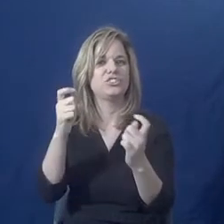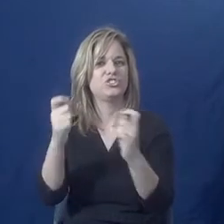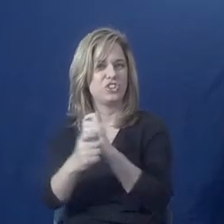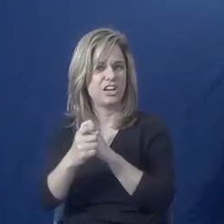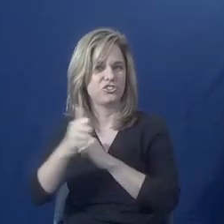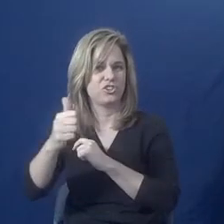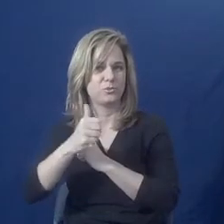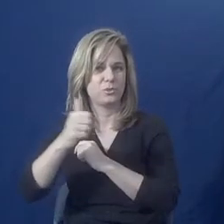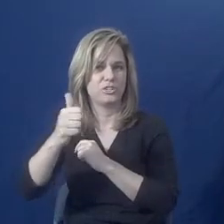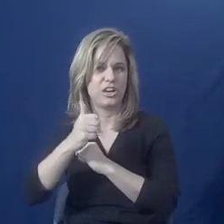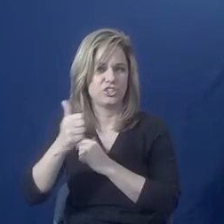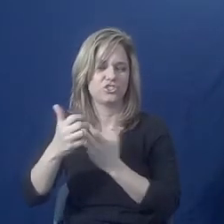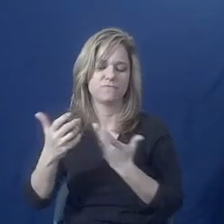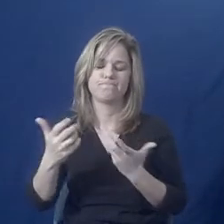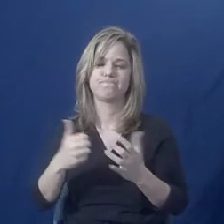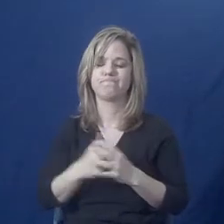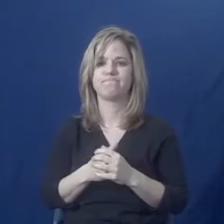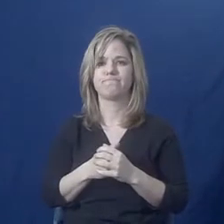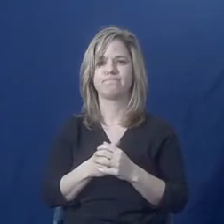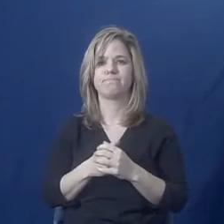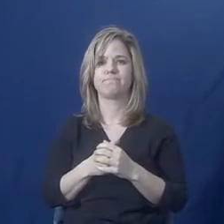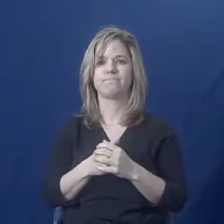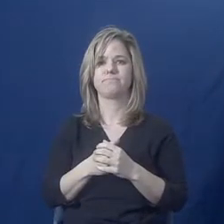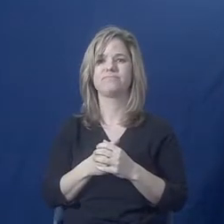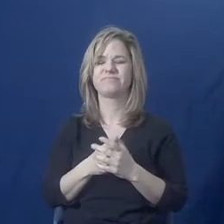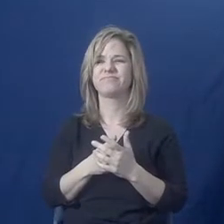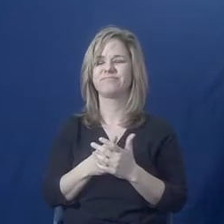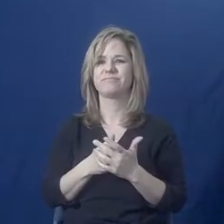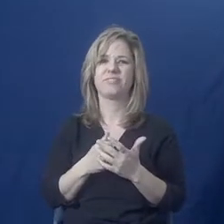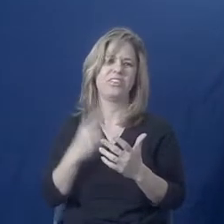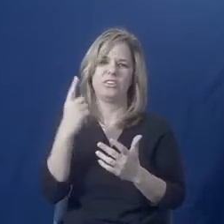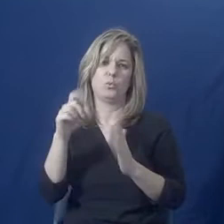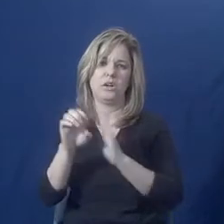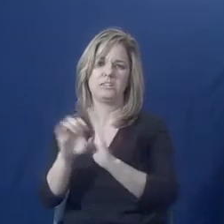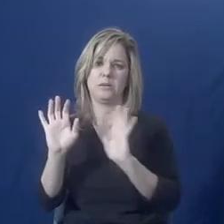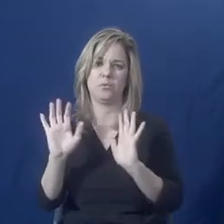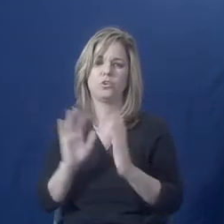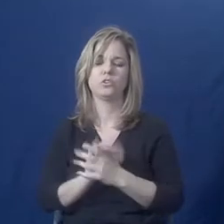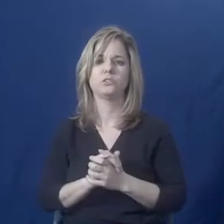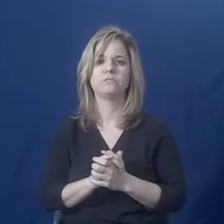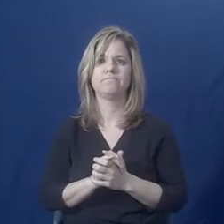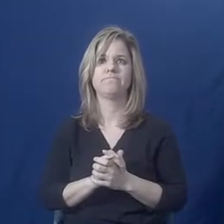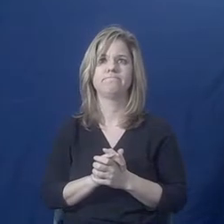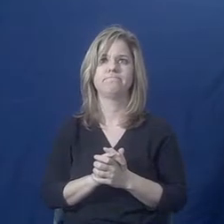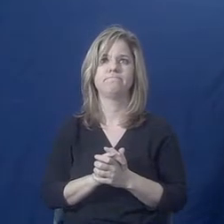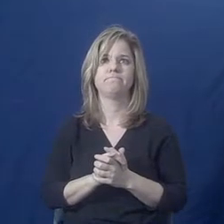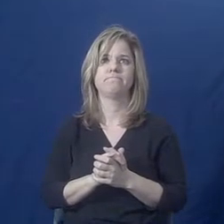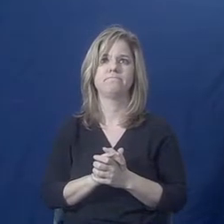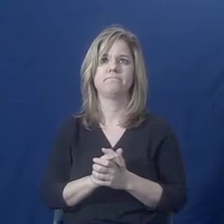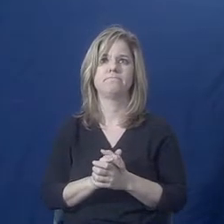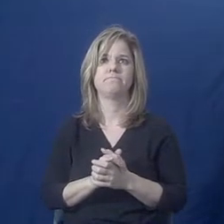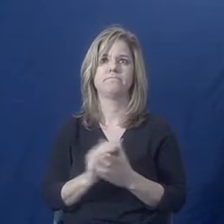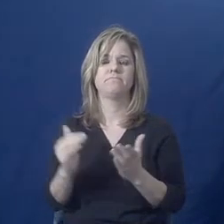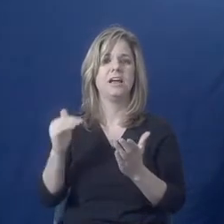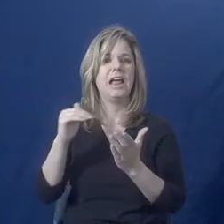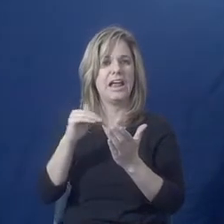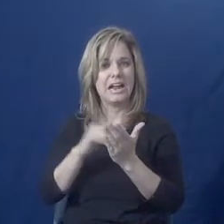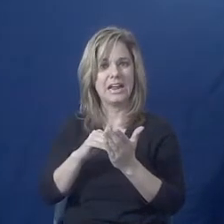between place to place maybe. So it's just one example. Again, as this slide says, to avoid